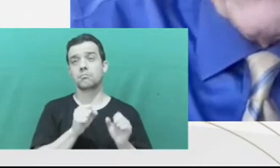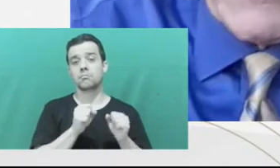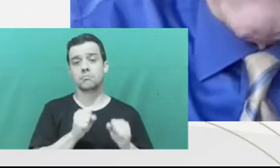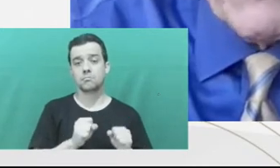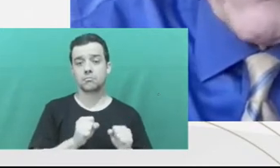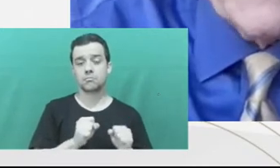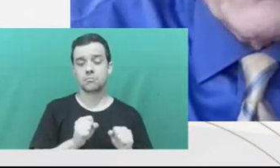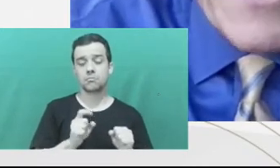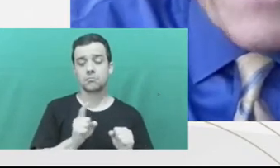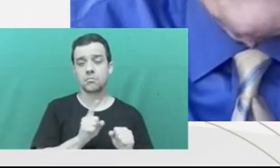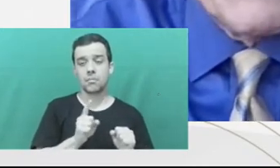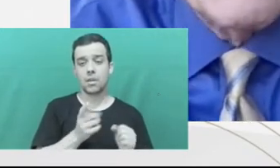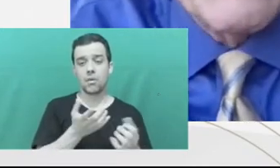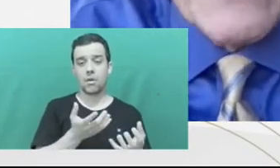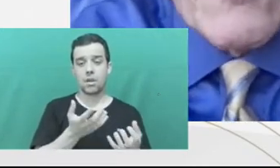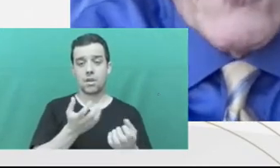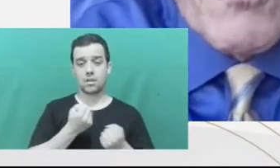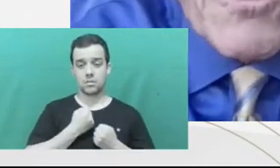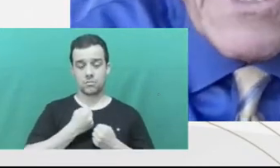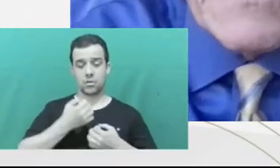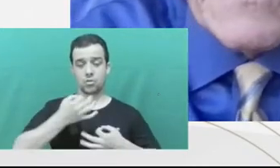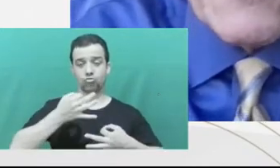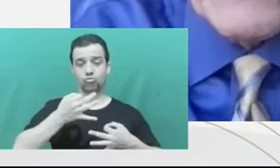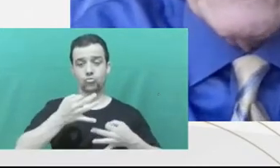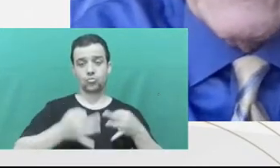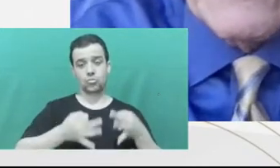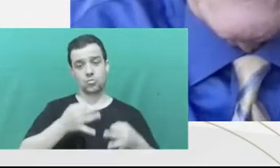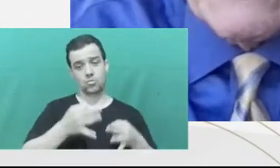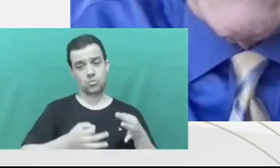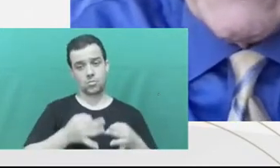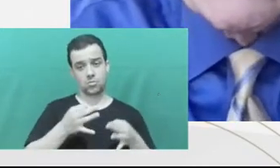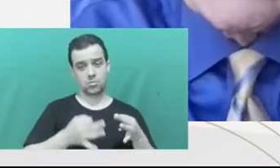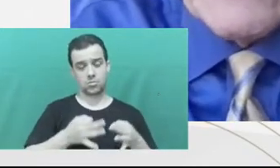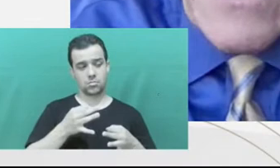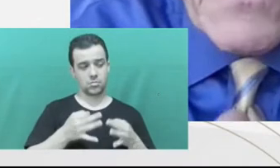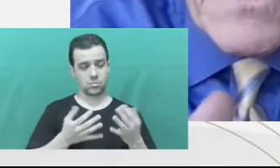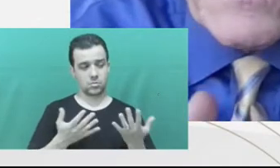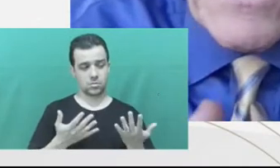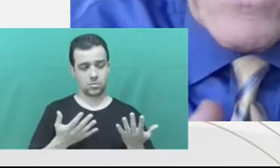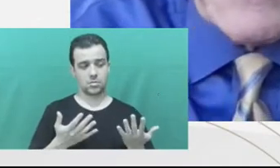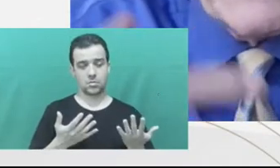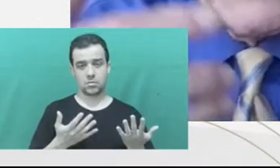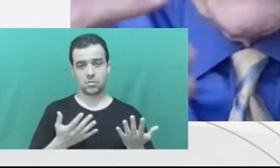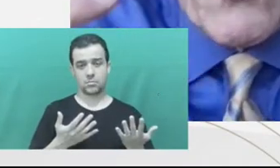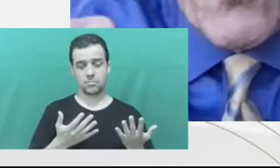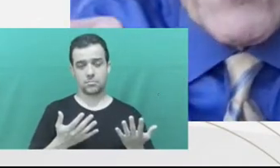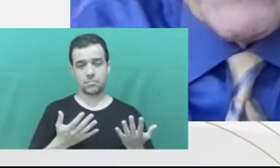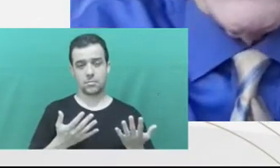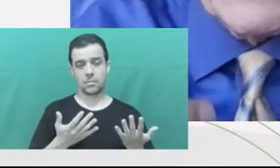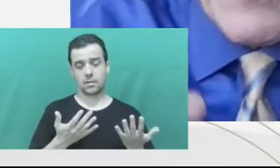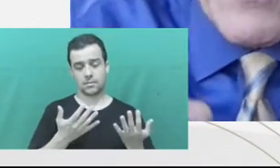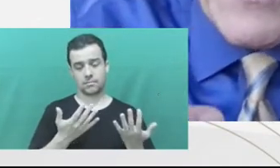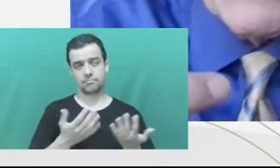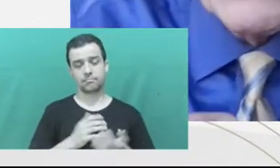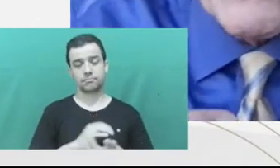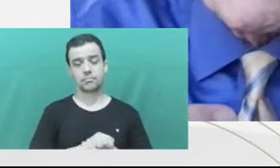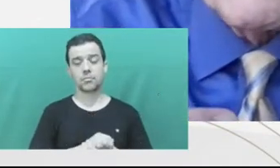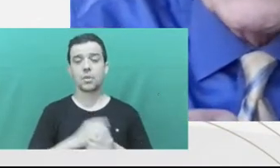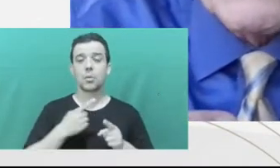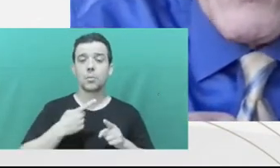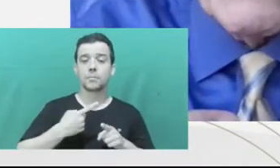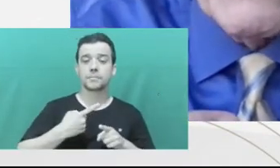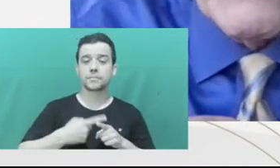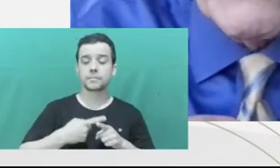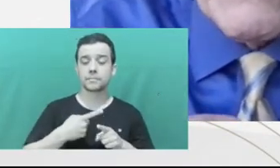That's the way plea bargaining should happen. And then the defendant who pleads guilty and saves the state and the court time and the